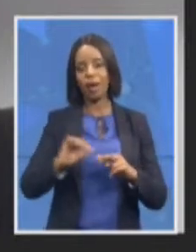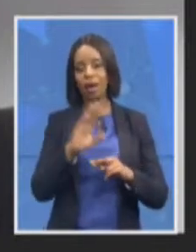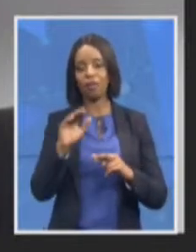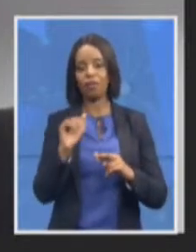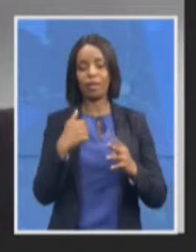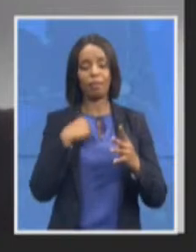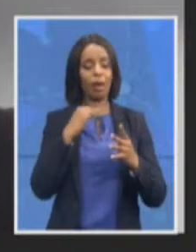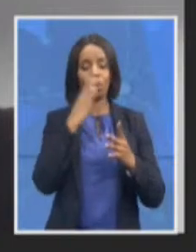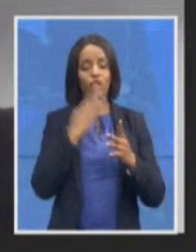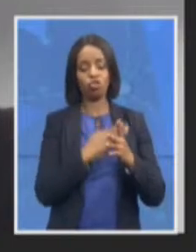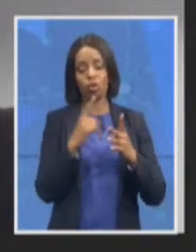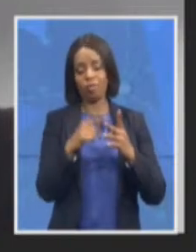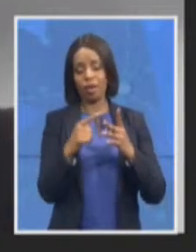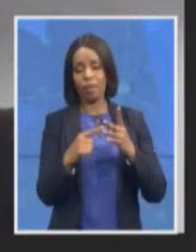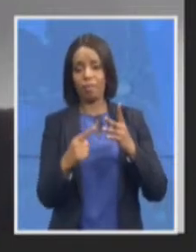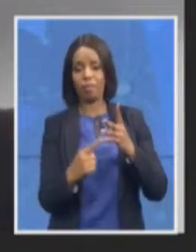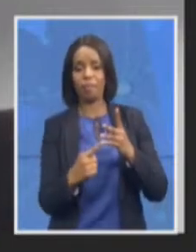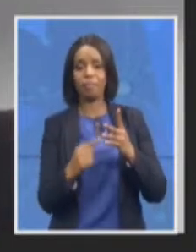please